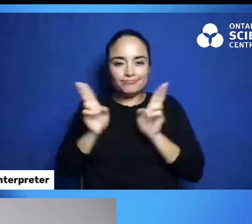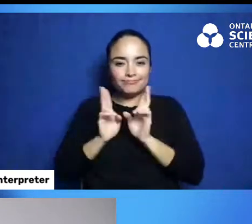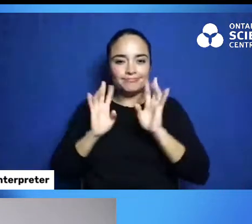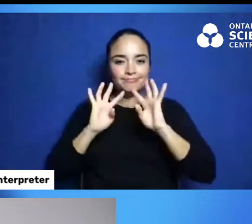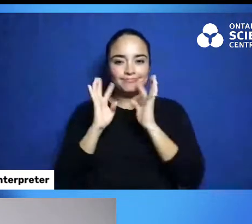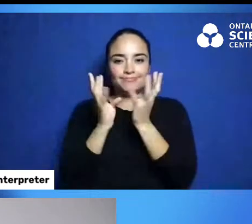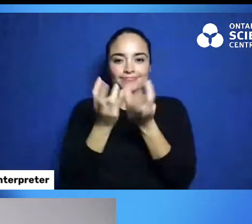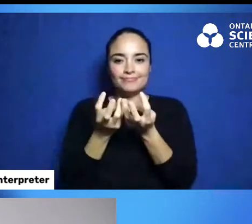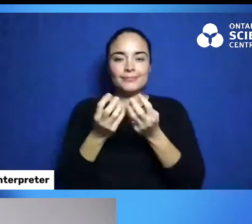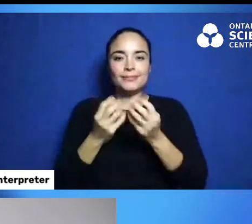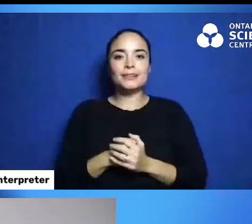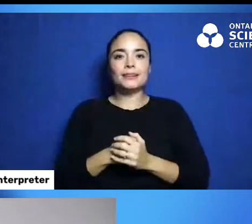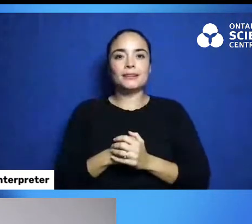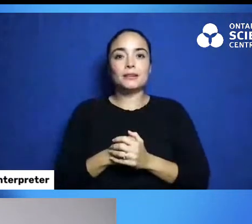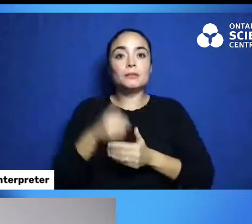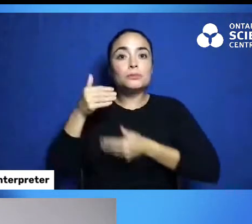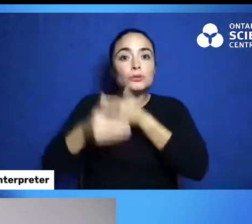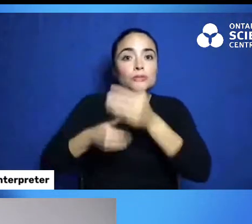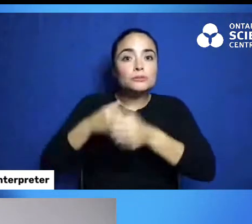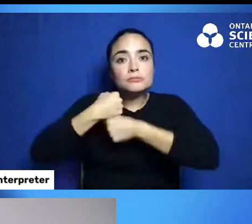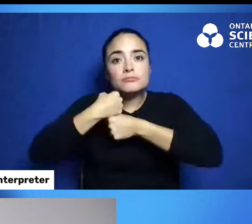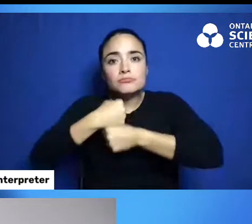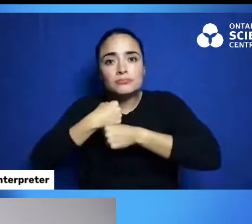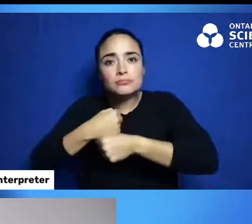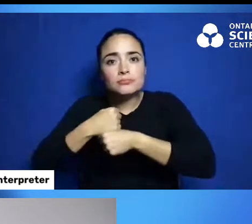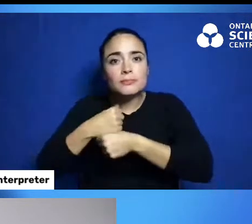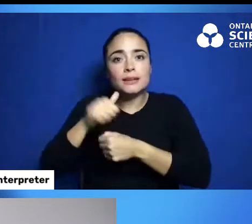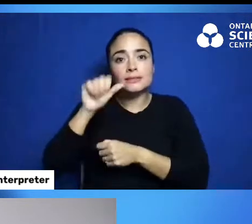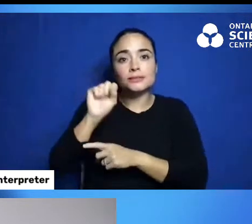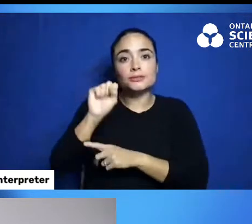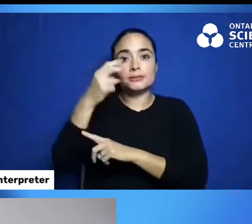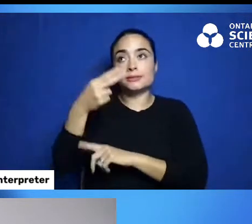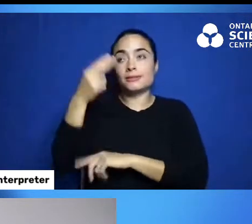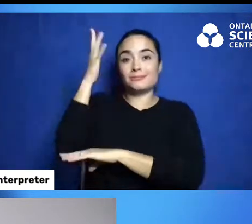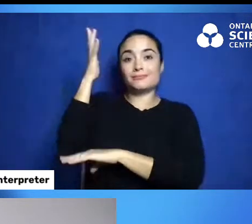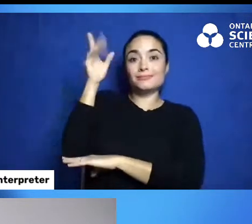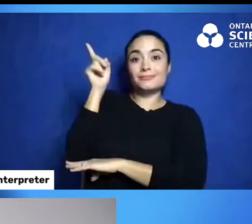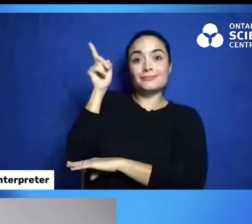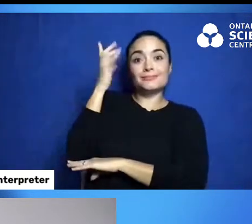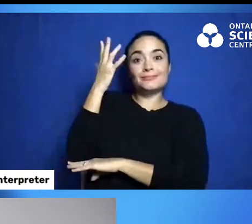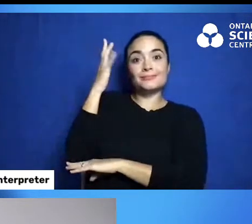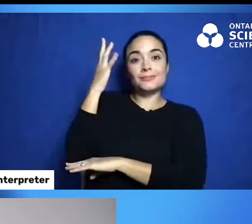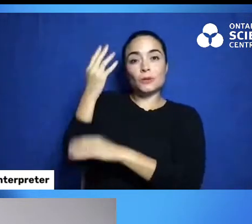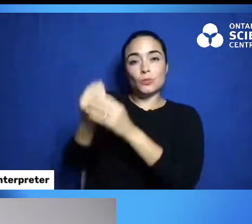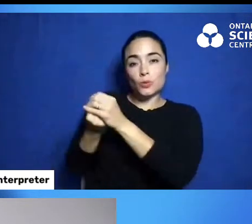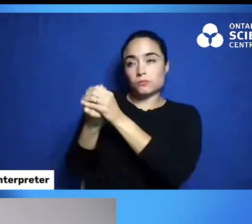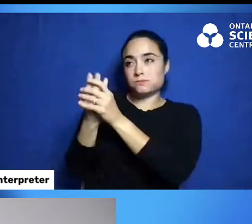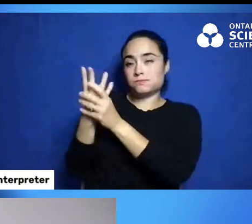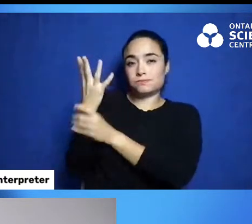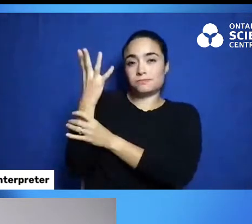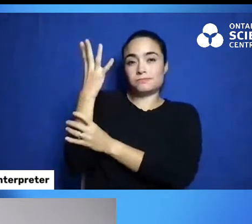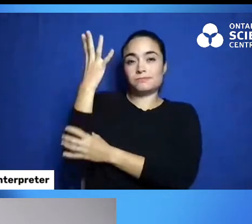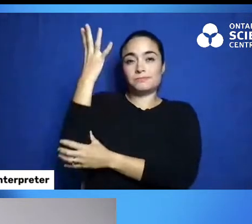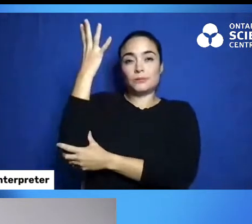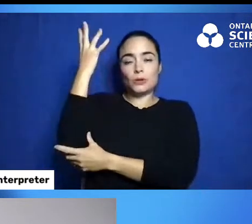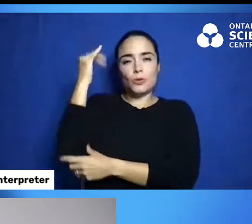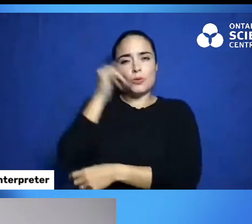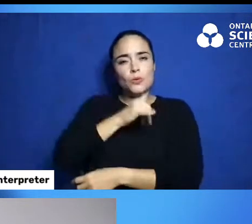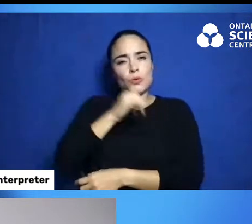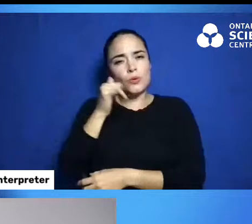of making an ash tree takes a lot of work and a lot of labor and a lot of skill and knowledge.